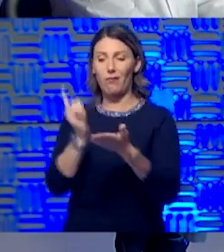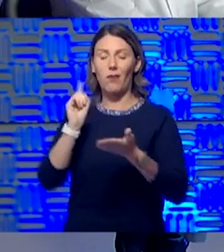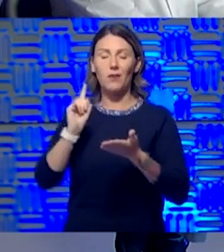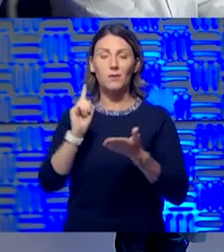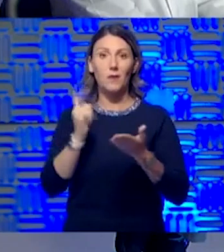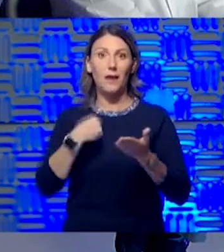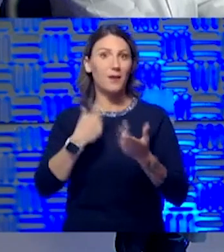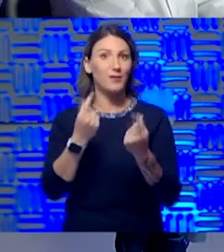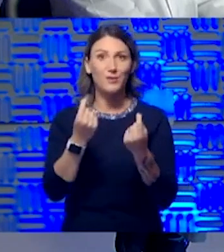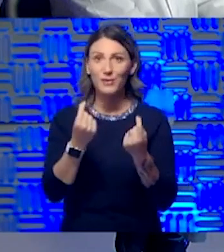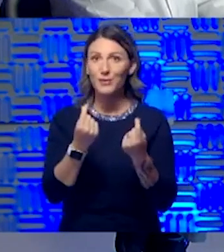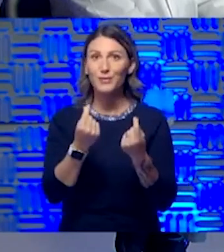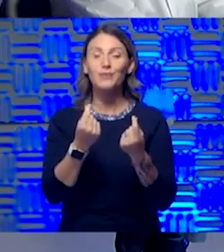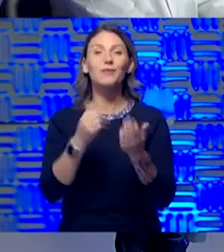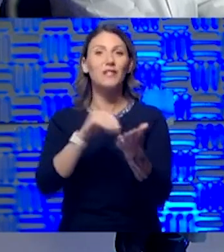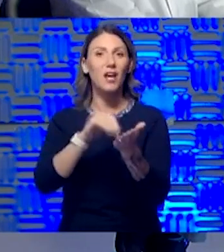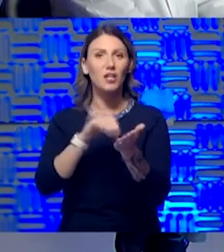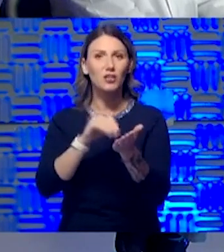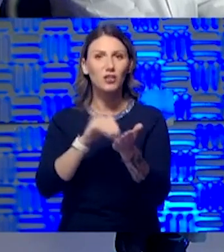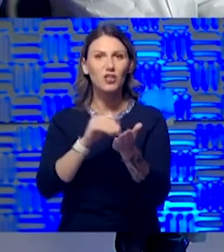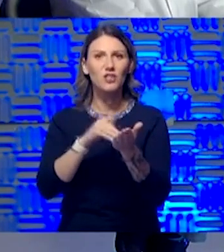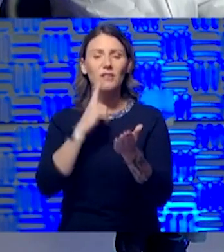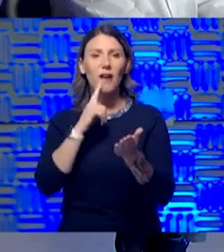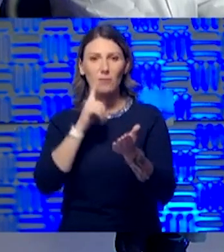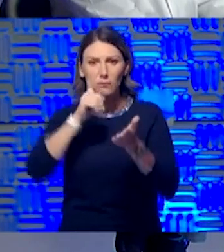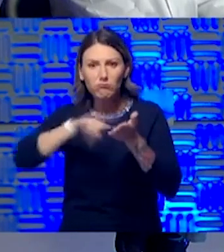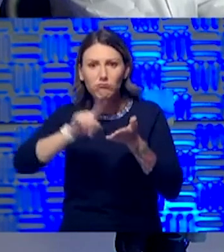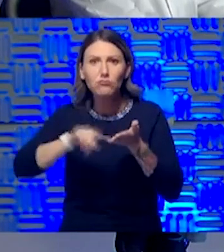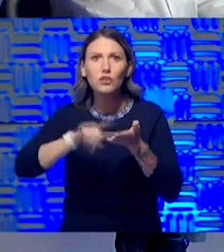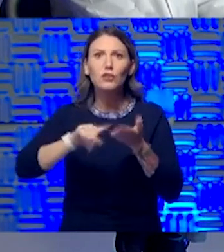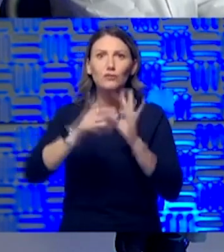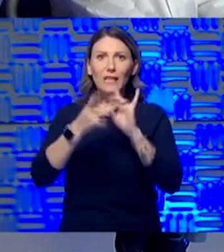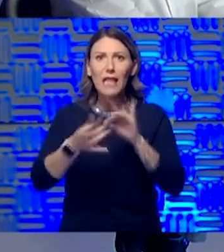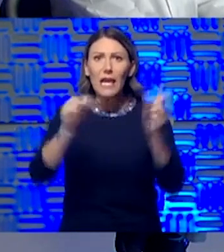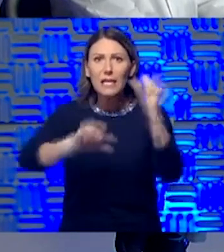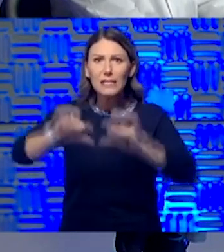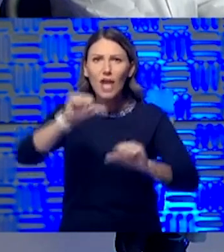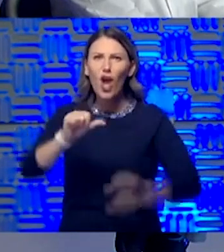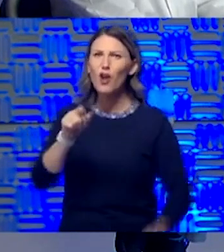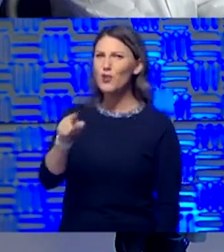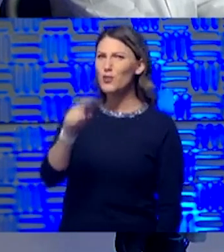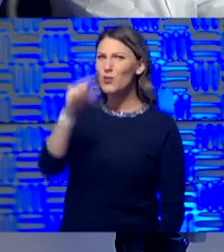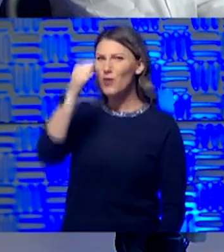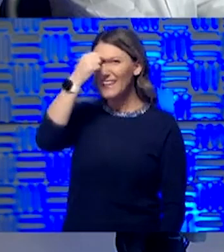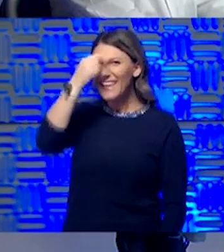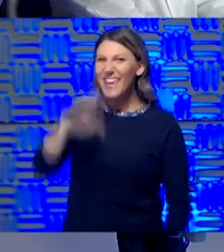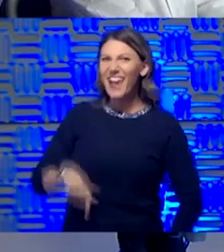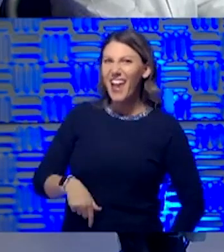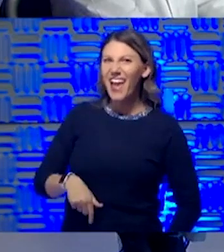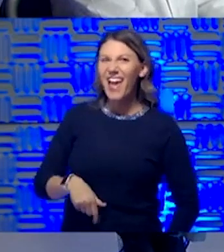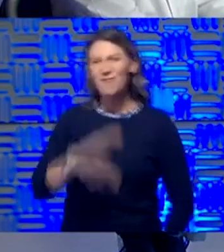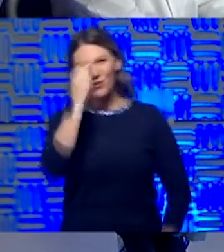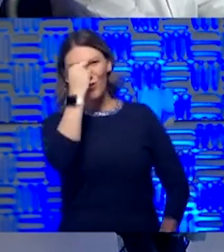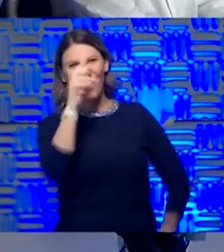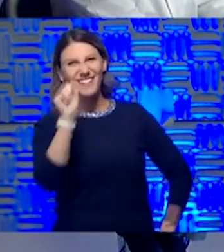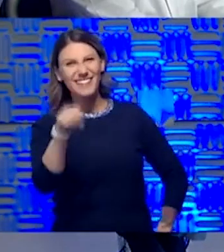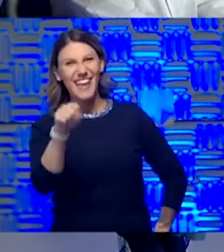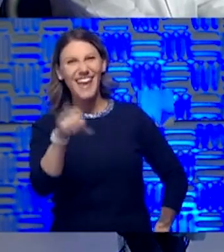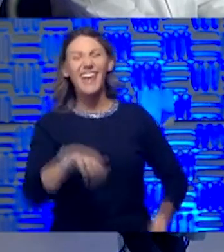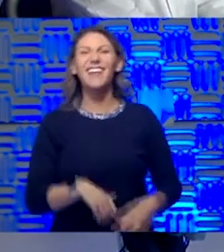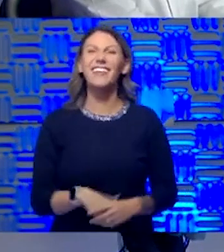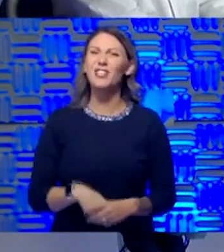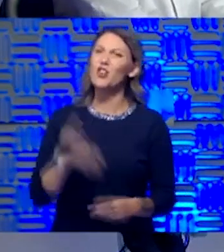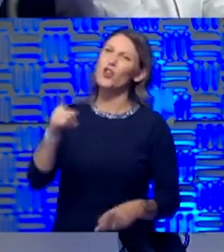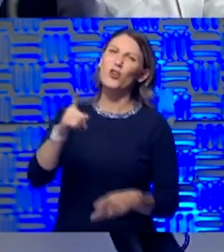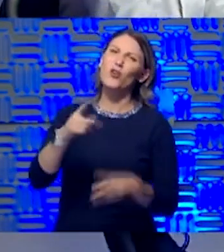do as underlying geek people in science. It's kind of, you know, looking at all yourself a geek, David? I would have called you a geek, too, but I would have been nicer about it. You can call